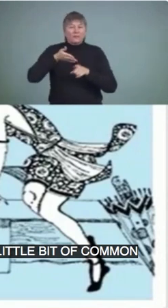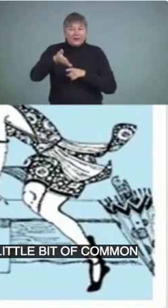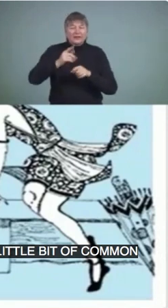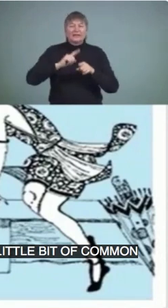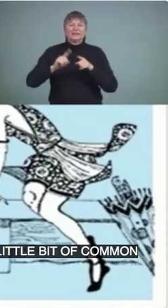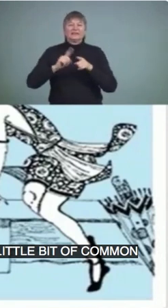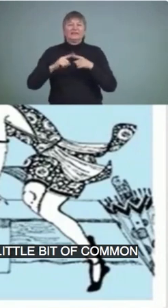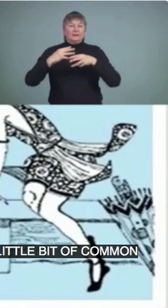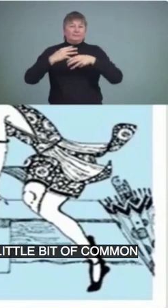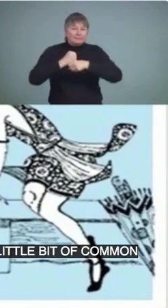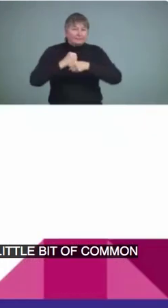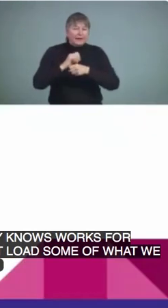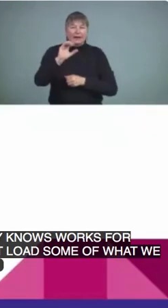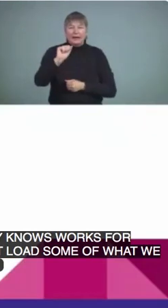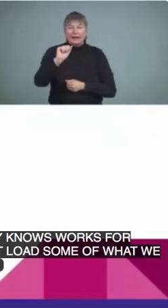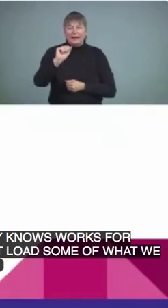vocabulary used.